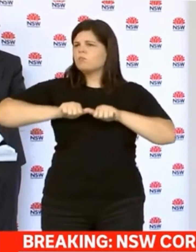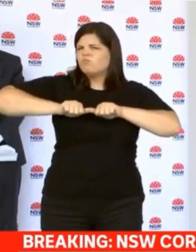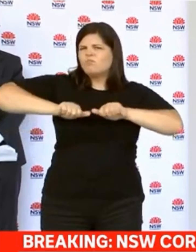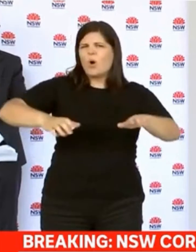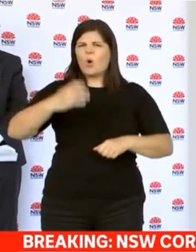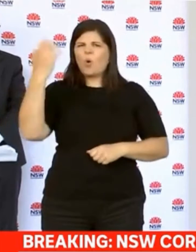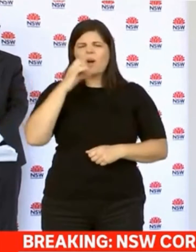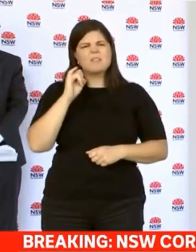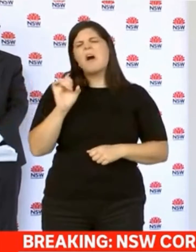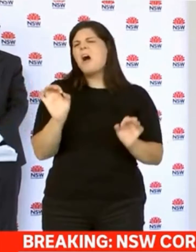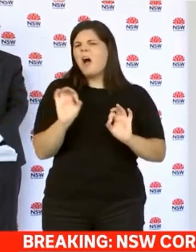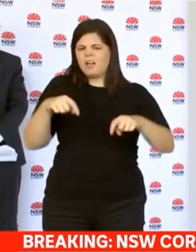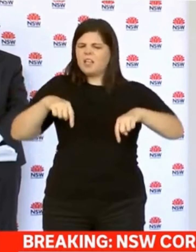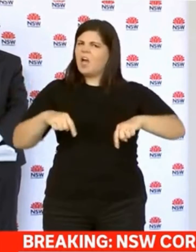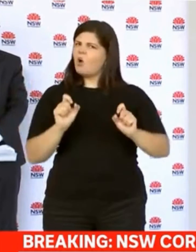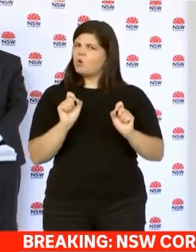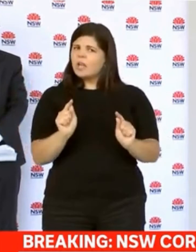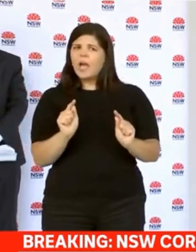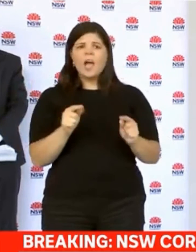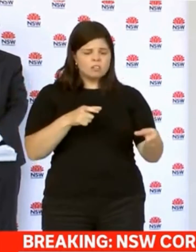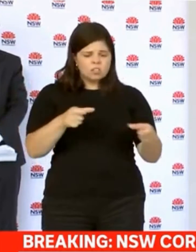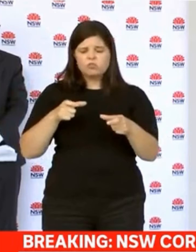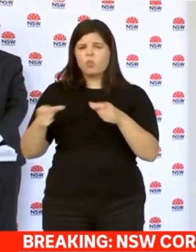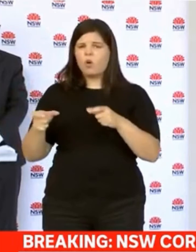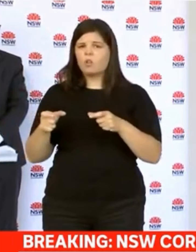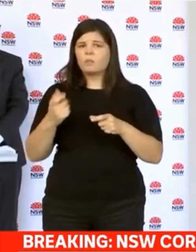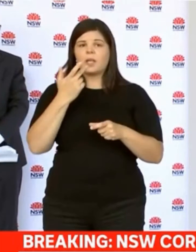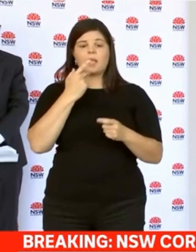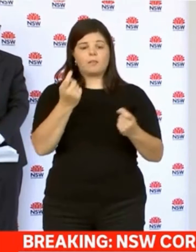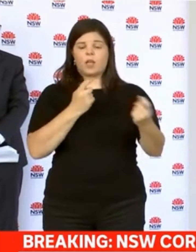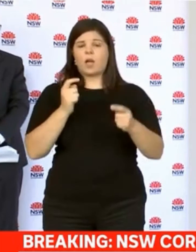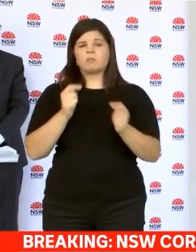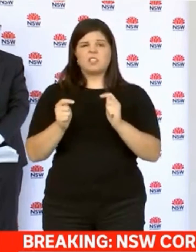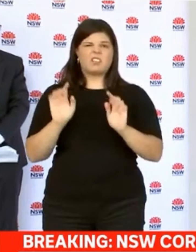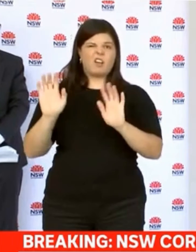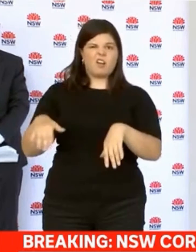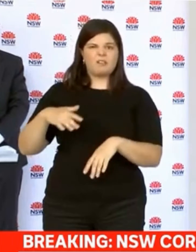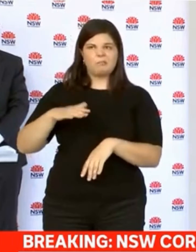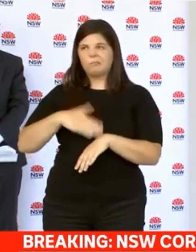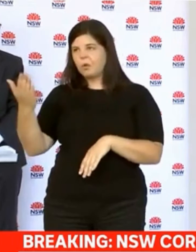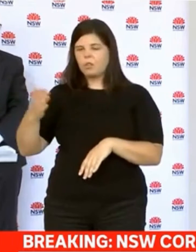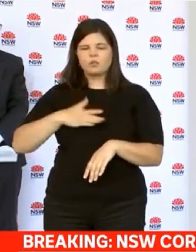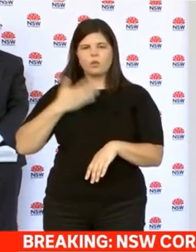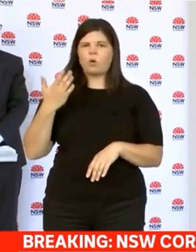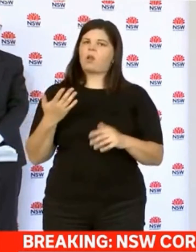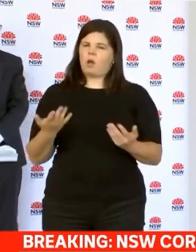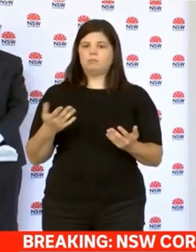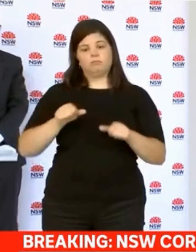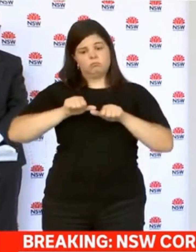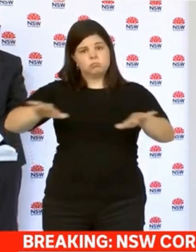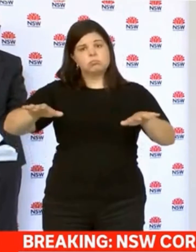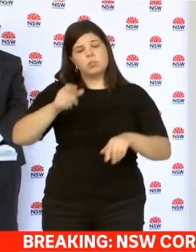want that to continue. But it won't continue if we don't get those testing rates up. And also, if we're not more careful with our own